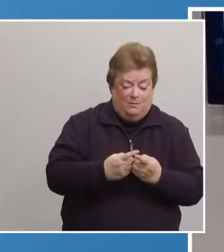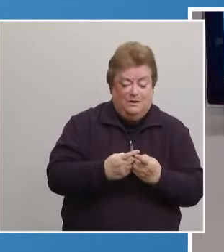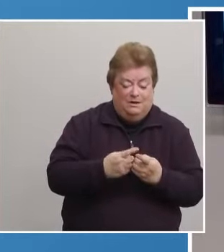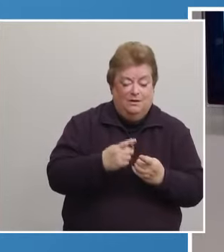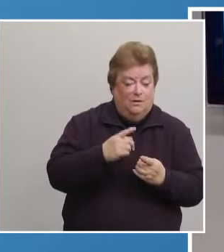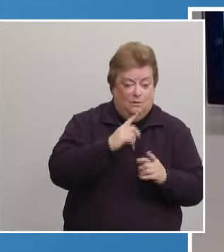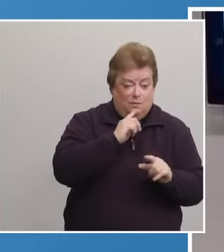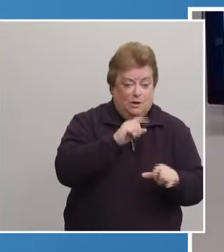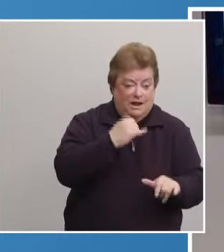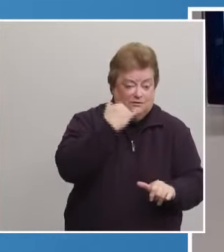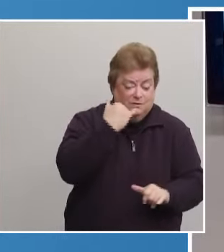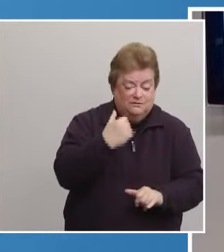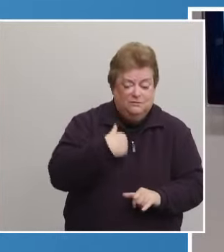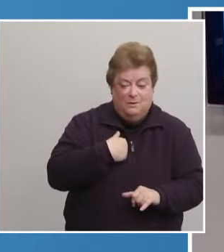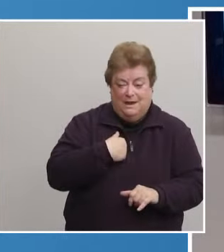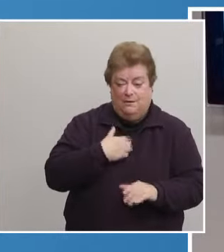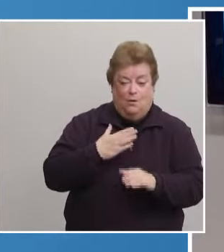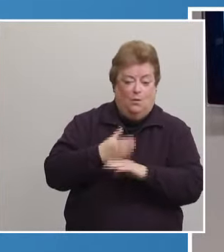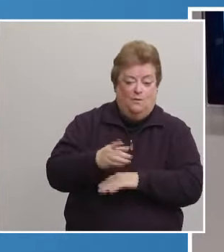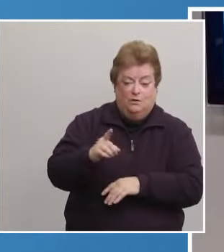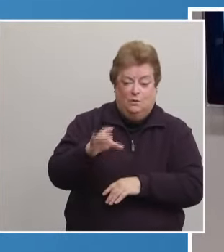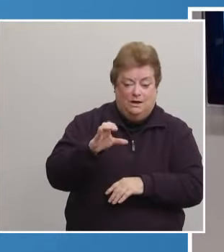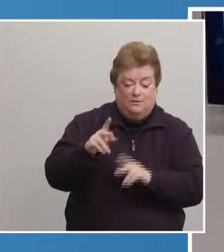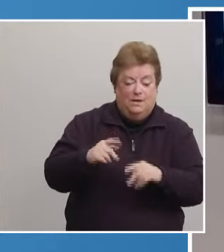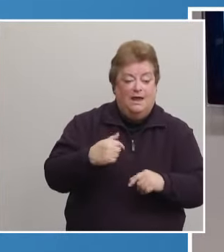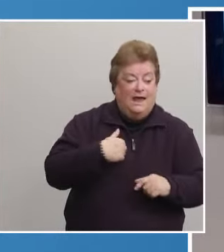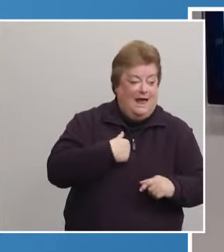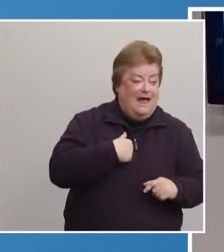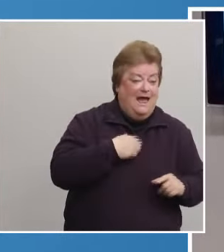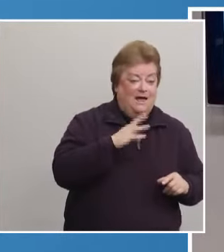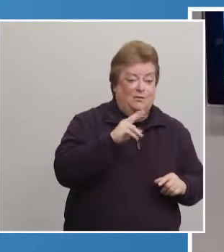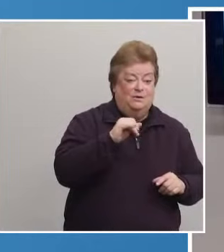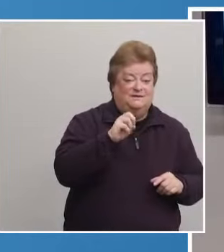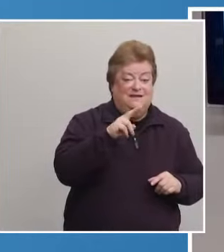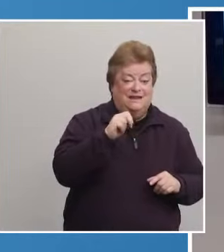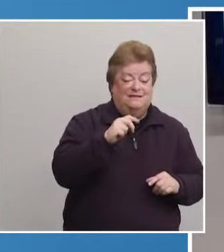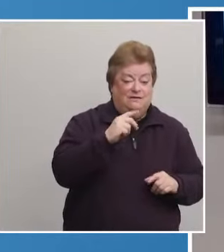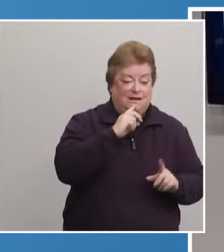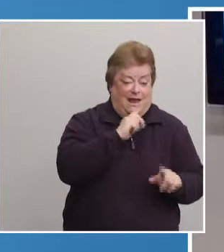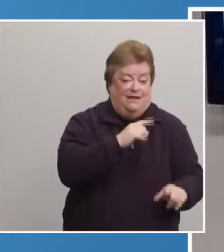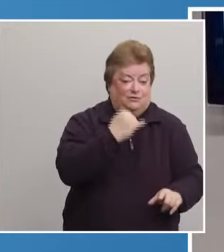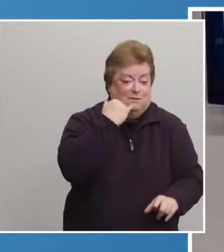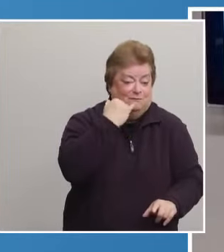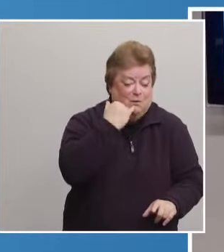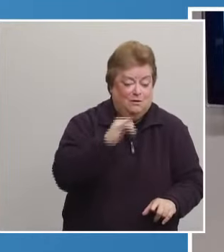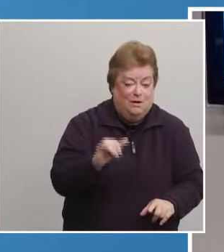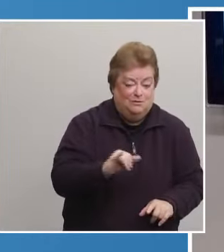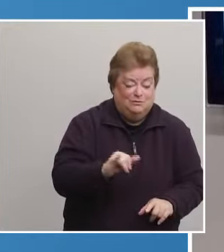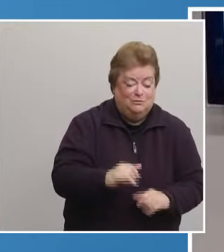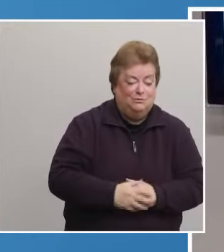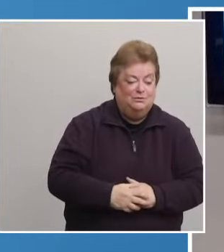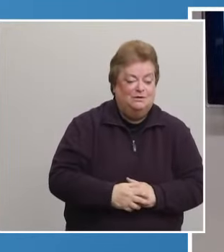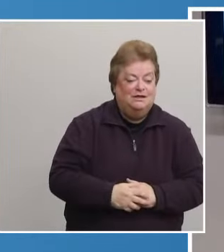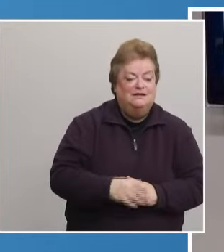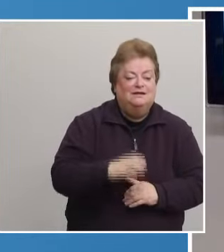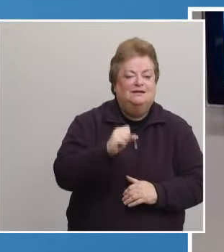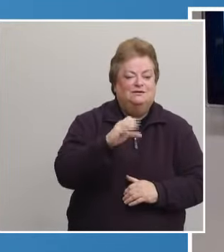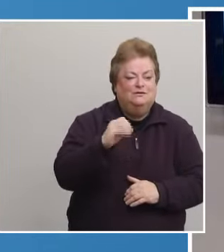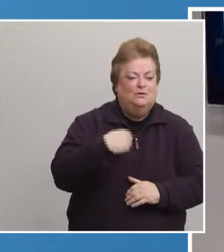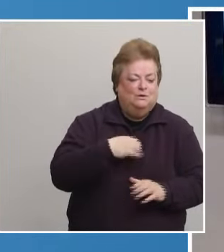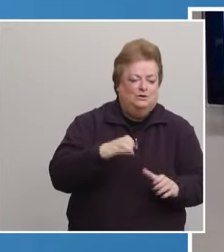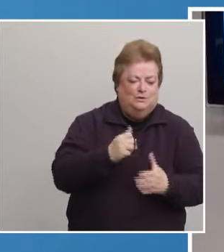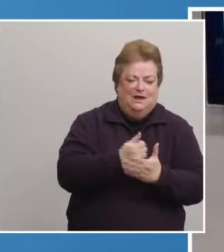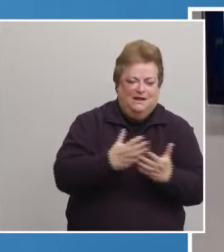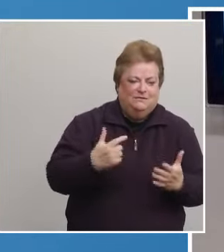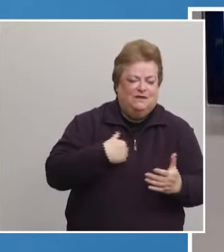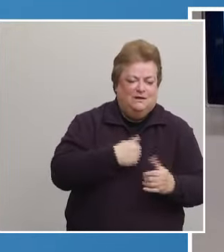100 people assisting. I was even actually assisting people and getting them scheduled. So we were doing everything we could to